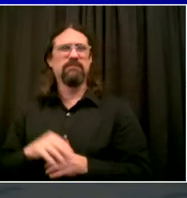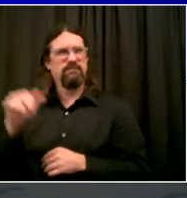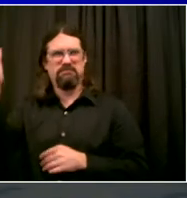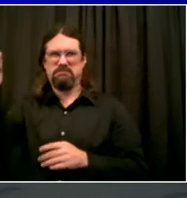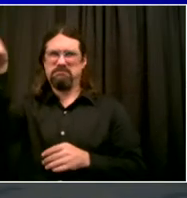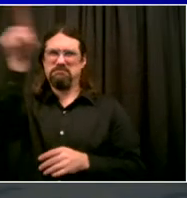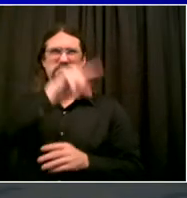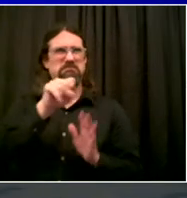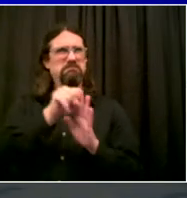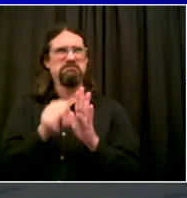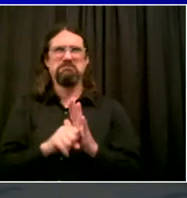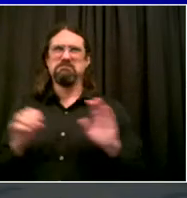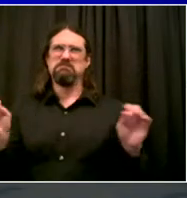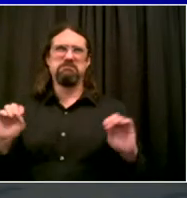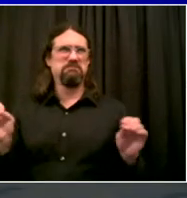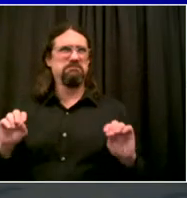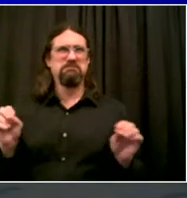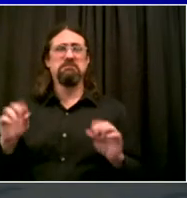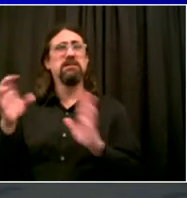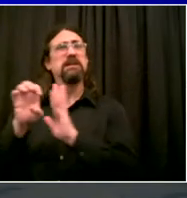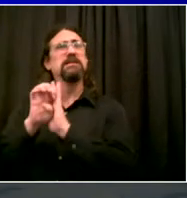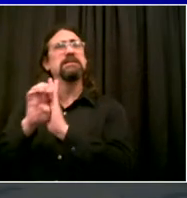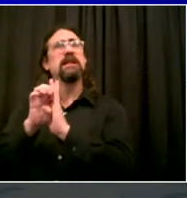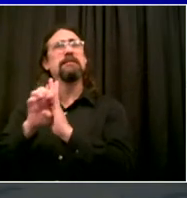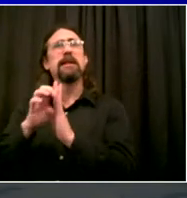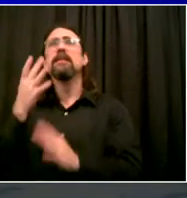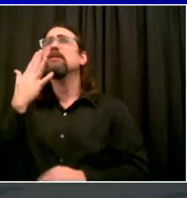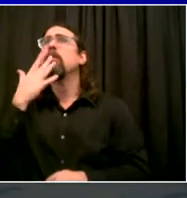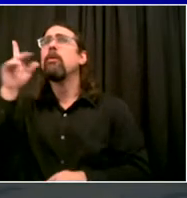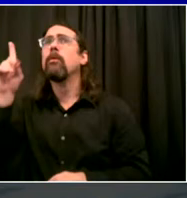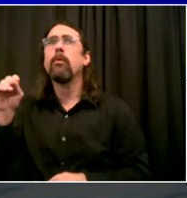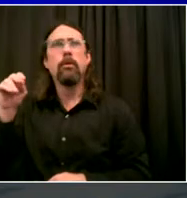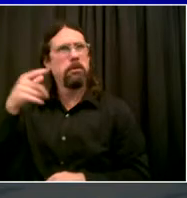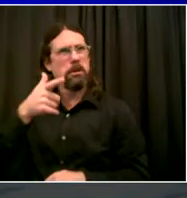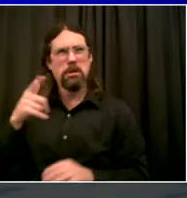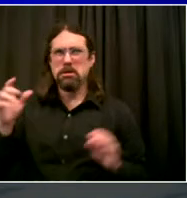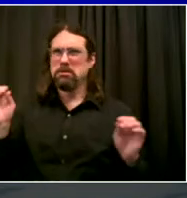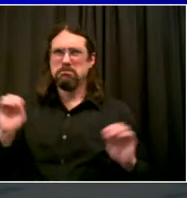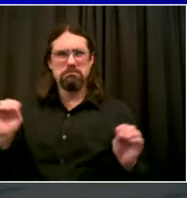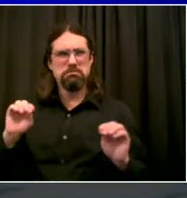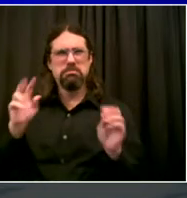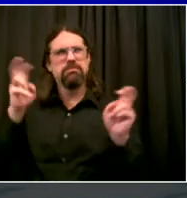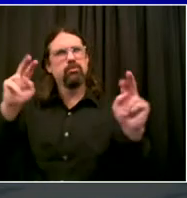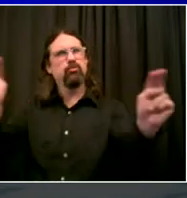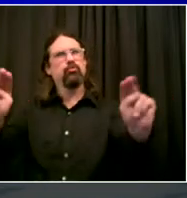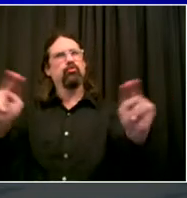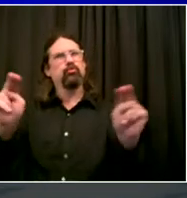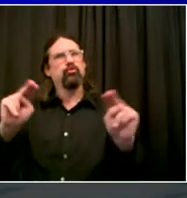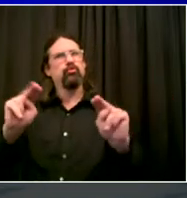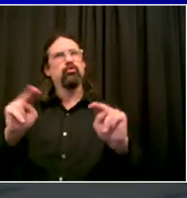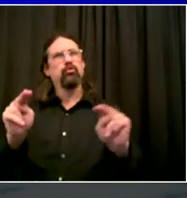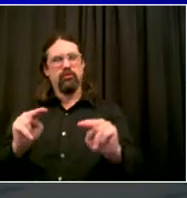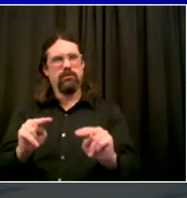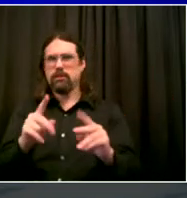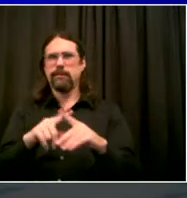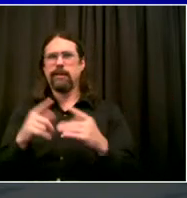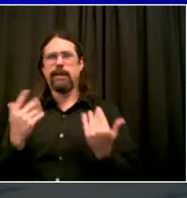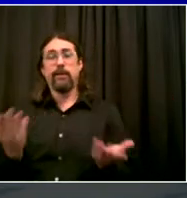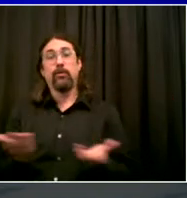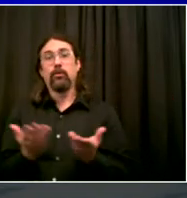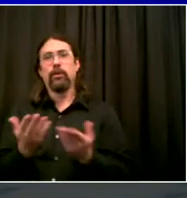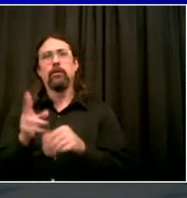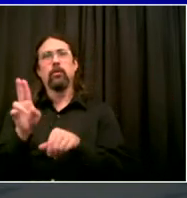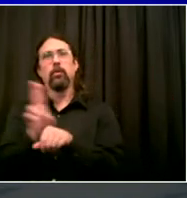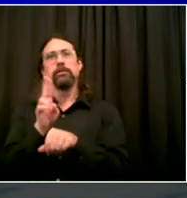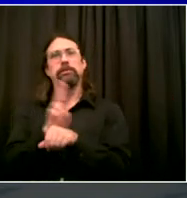affiliation, being the decisive factor in who leads and who staffs their boards. They have systems that are much more